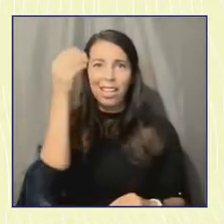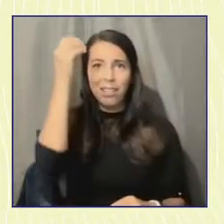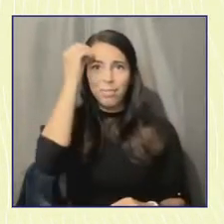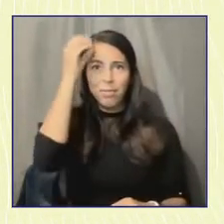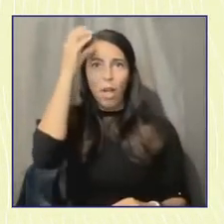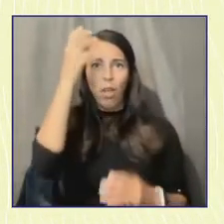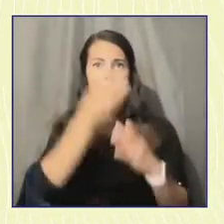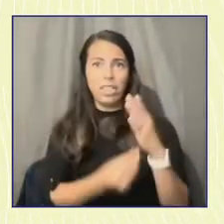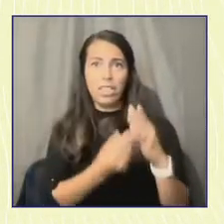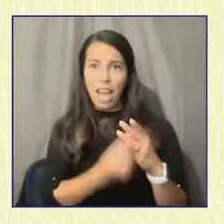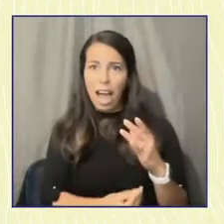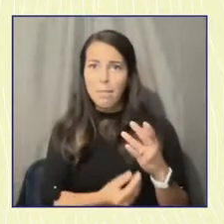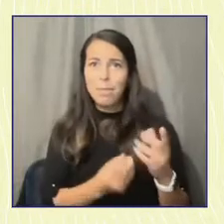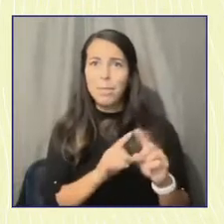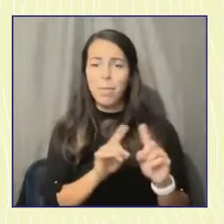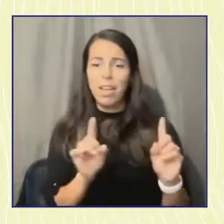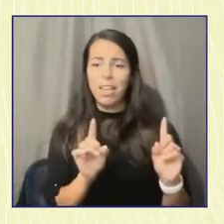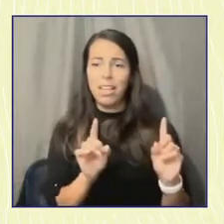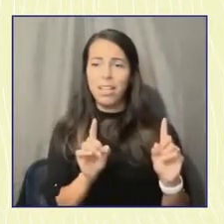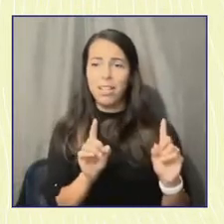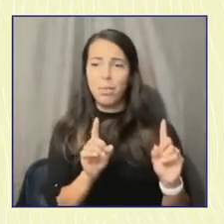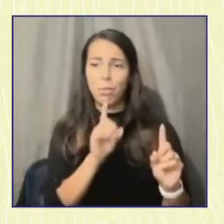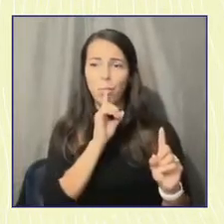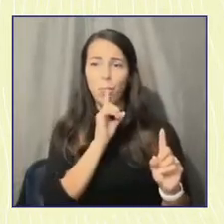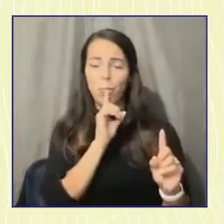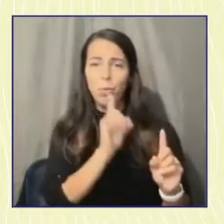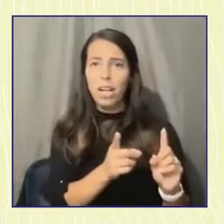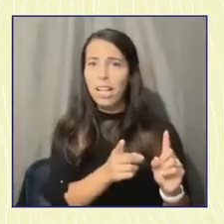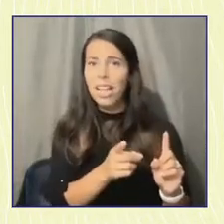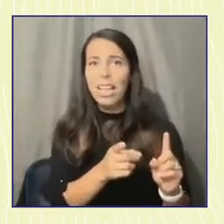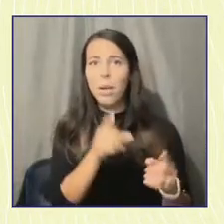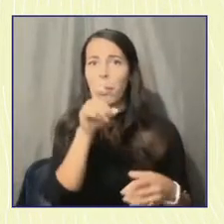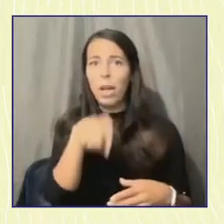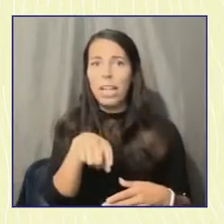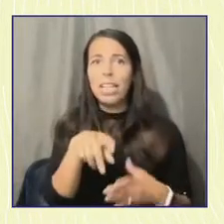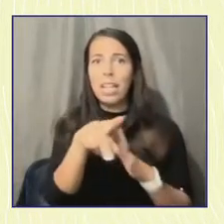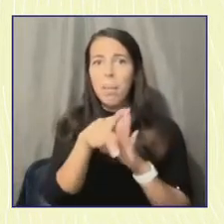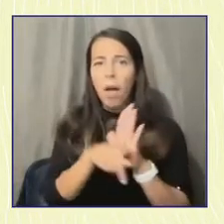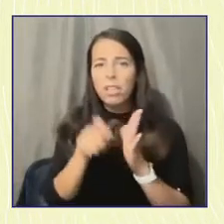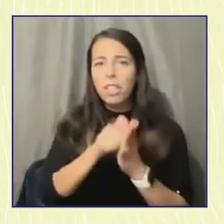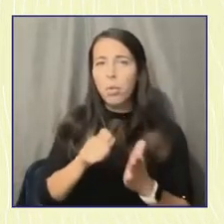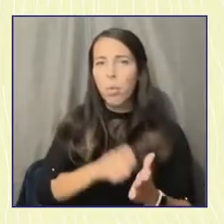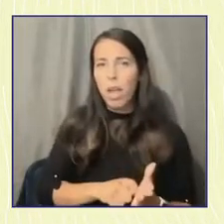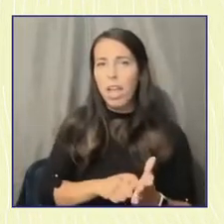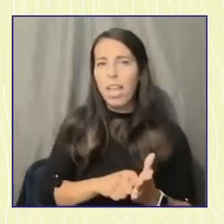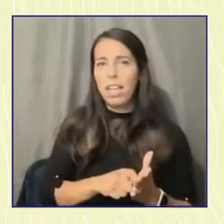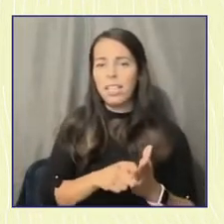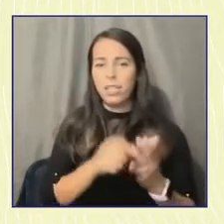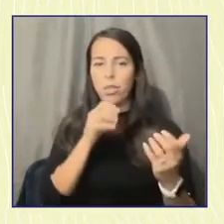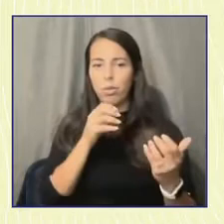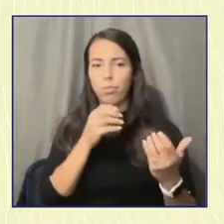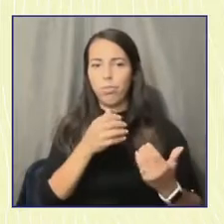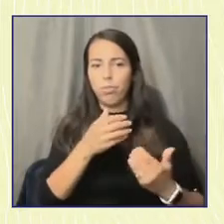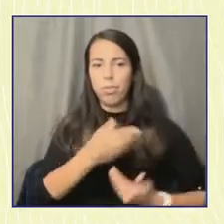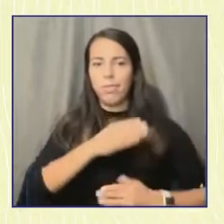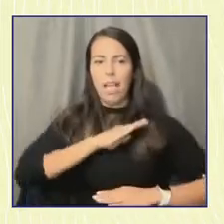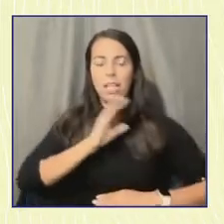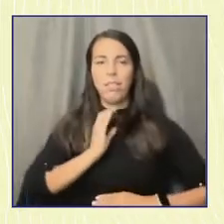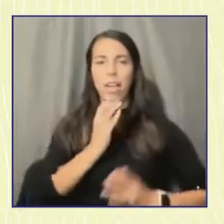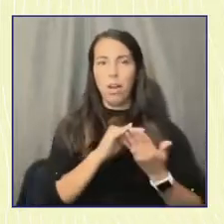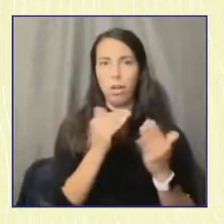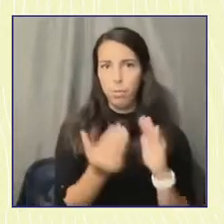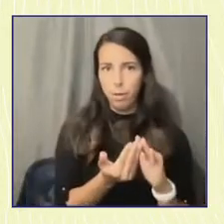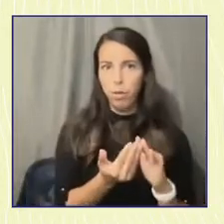but at the end of the day, like, we need these things written in a way that's understandable for our communities. And Joel Texas does this really cool thing of, like, branding things,